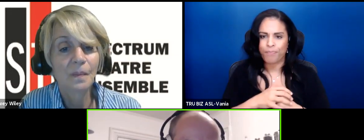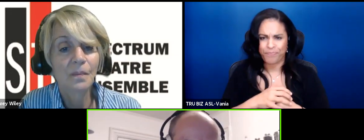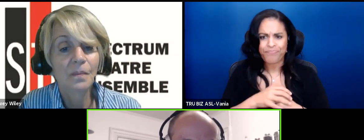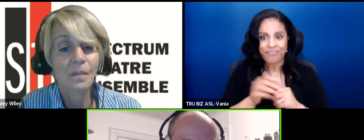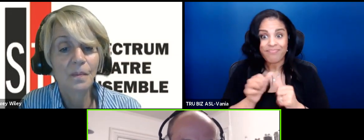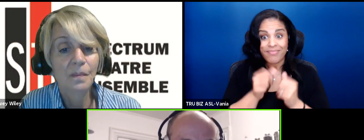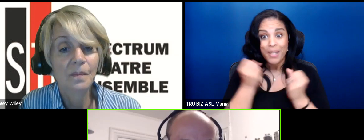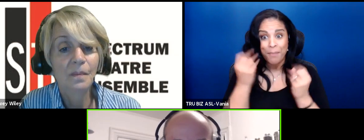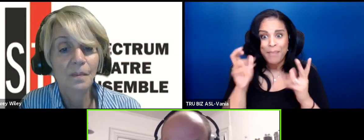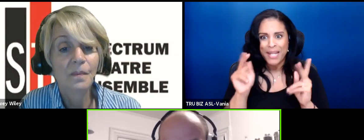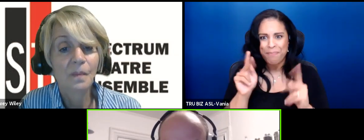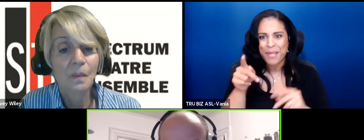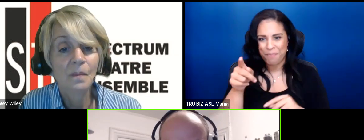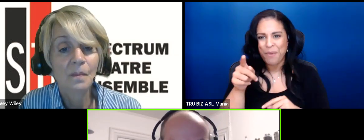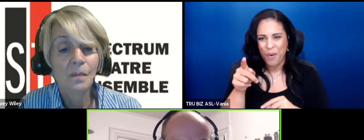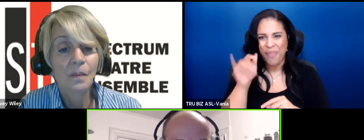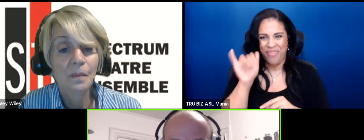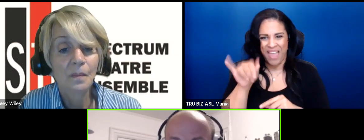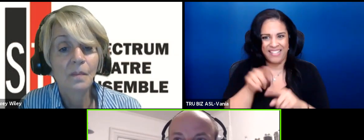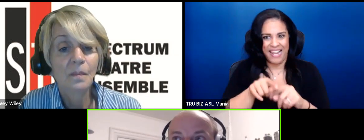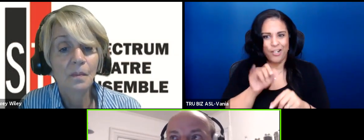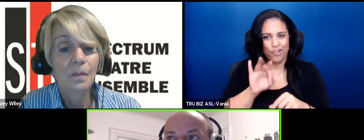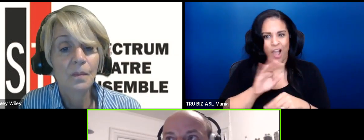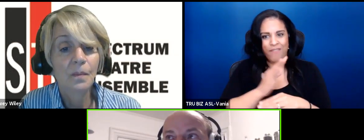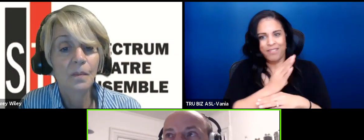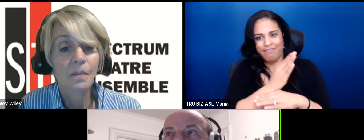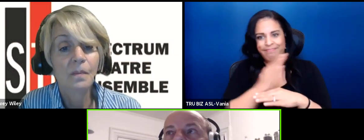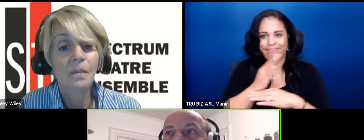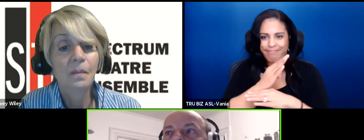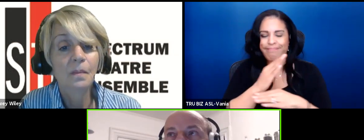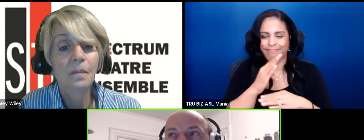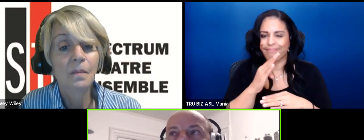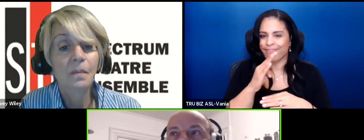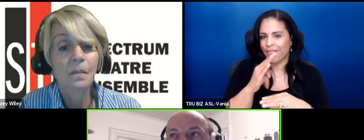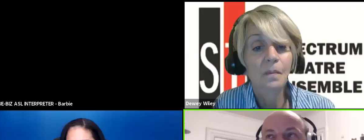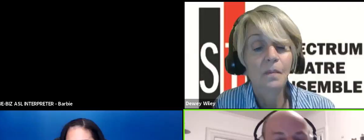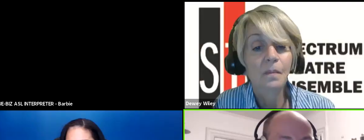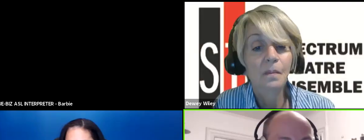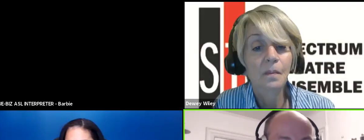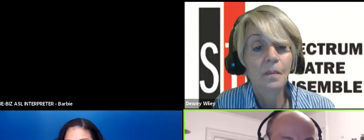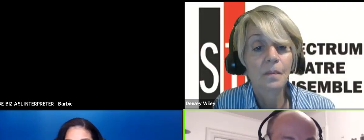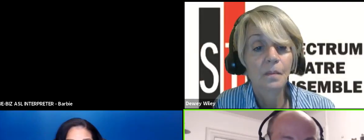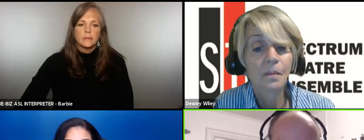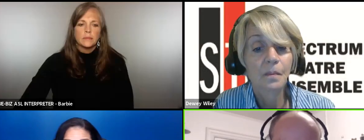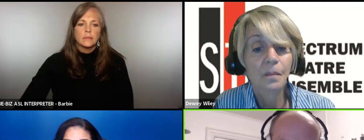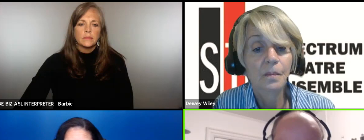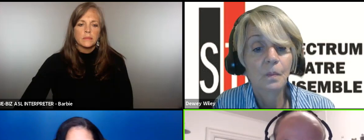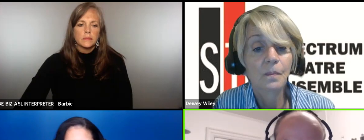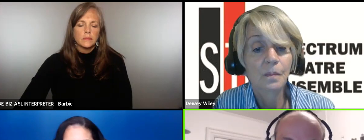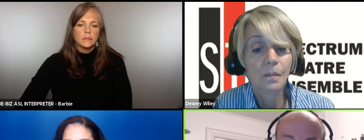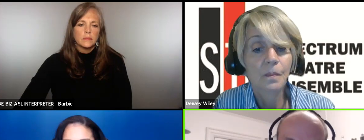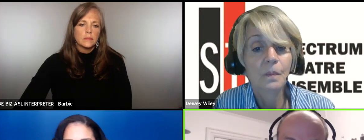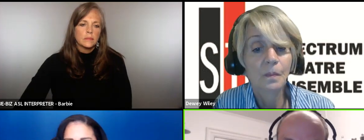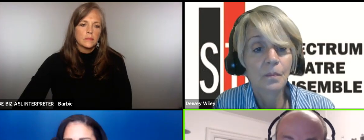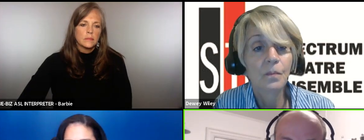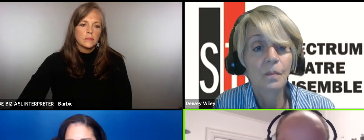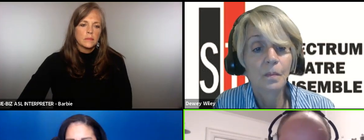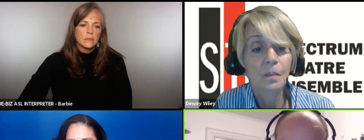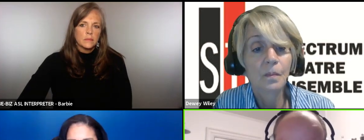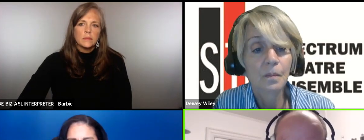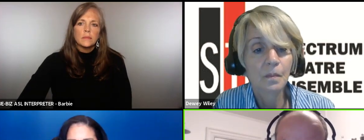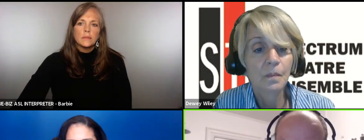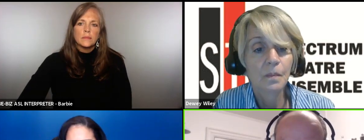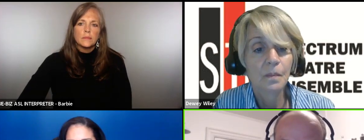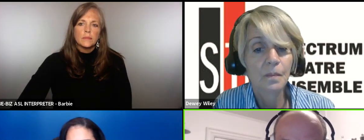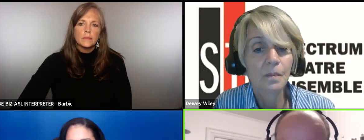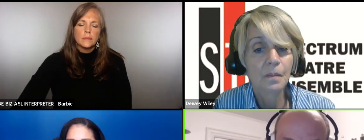people you know and that's a condition of the spectrum for a lot of folks I didn't lie because I didn't have the social confidence that I could get away